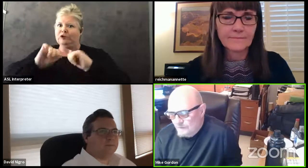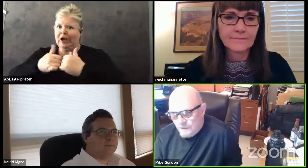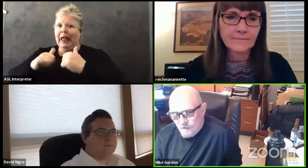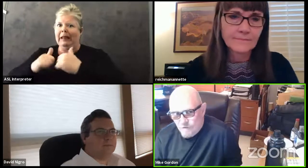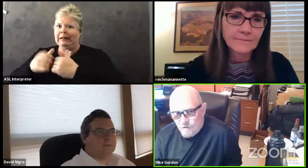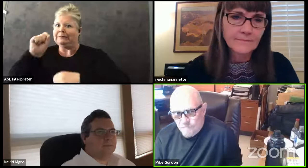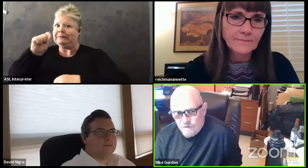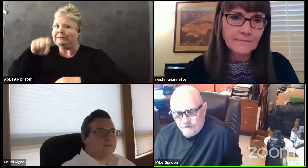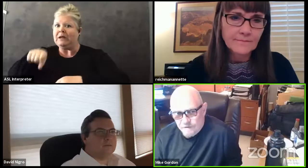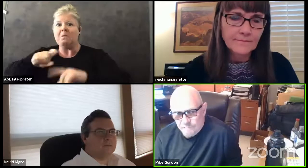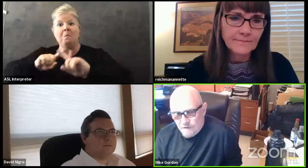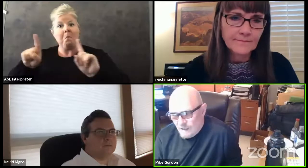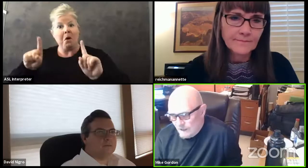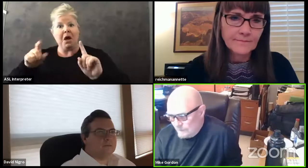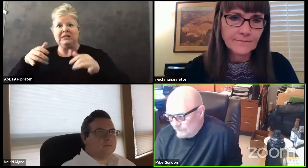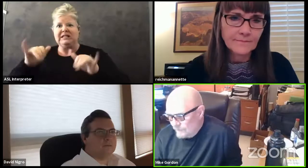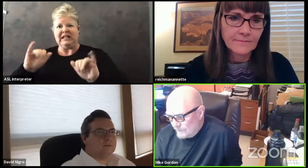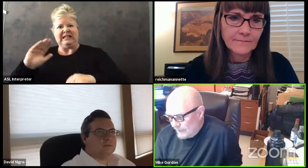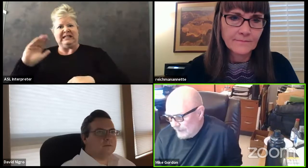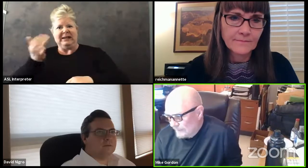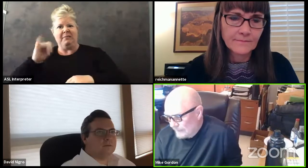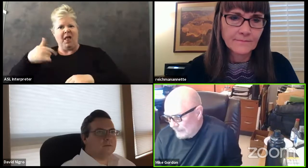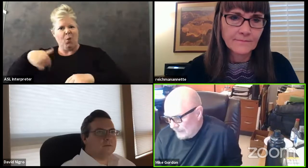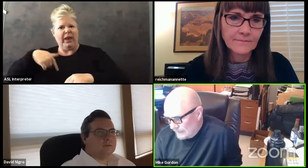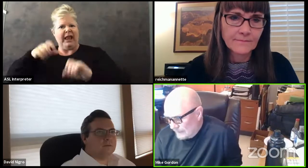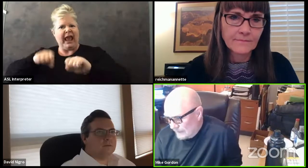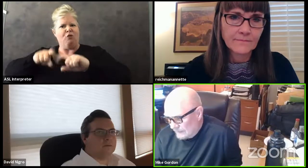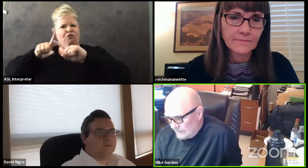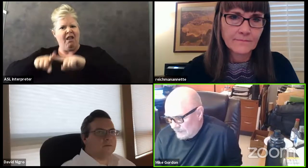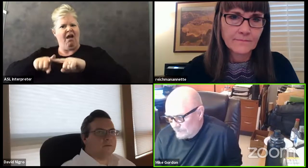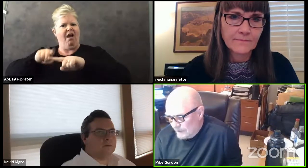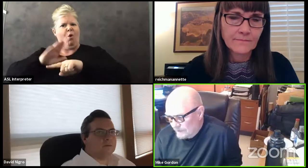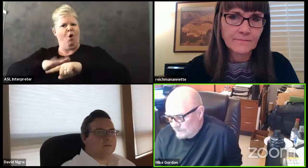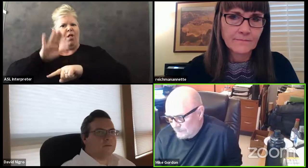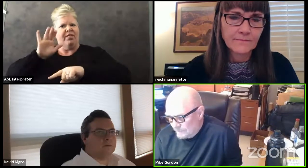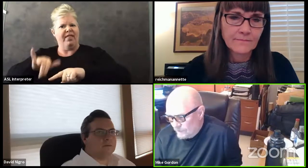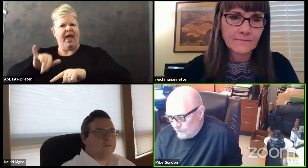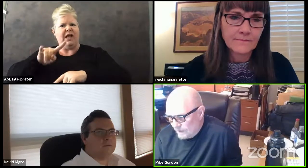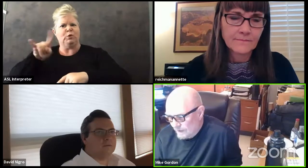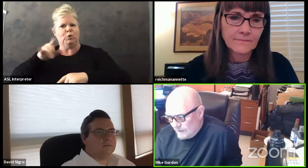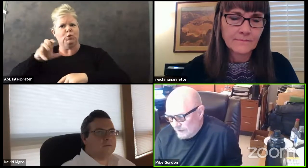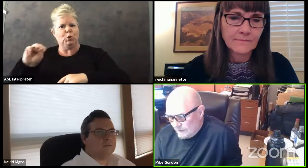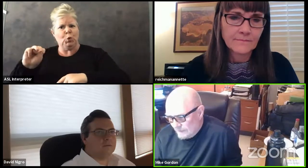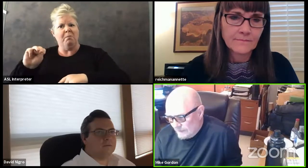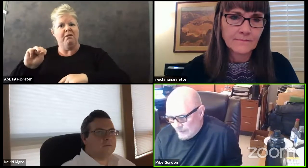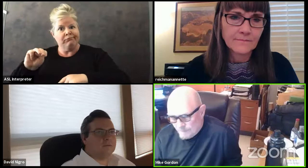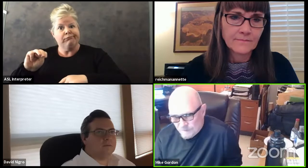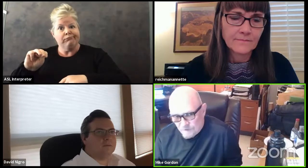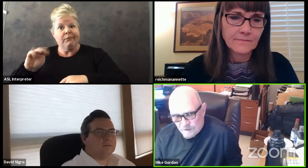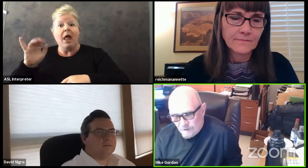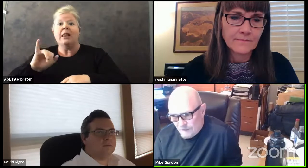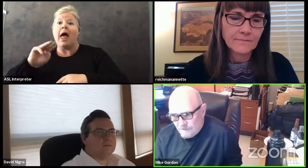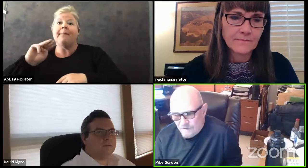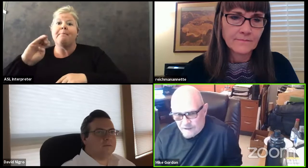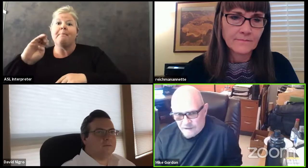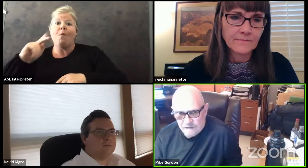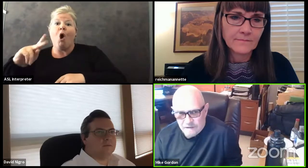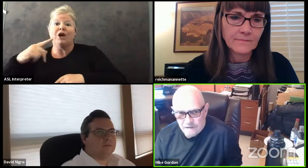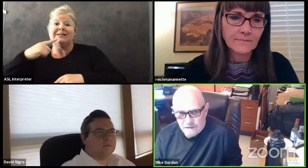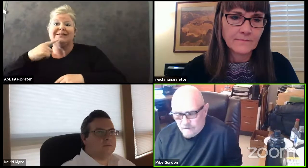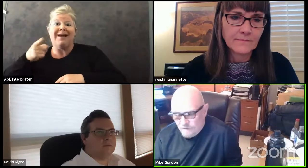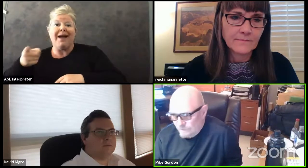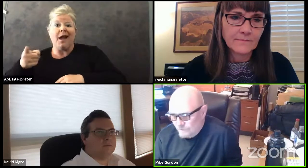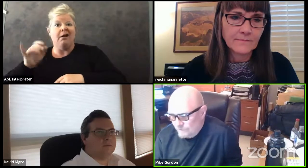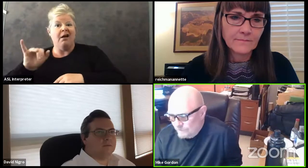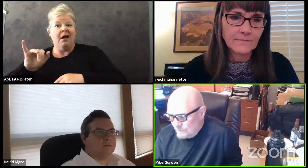it seems to be a really reliable format and uh as mark said before you know the opportunity to do electronic